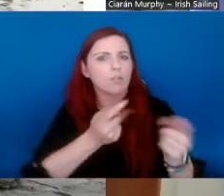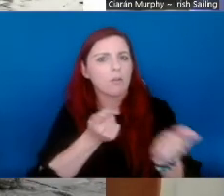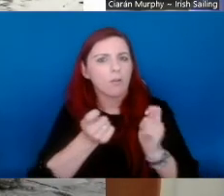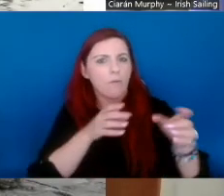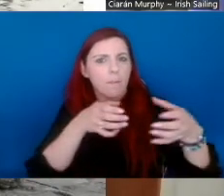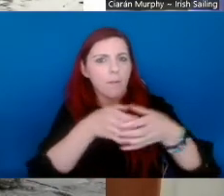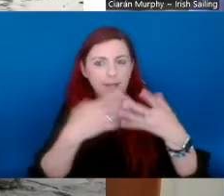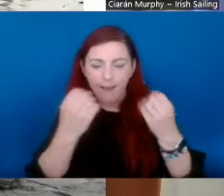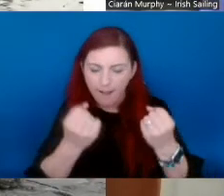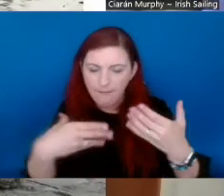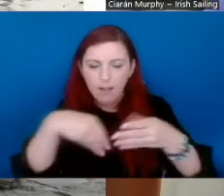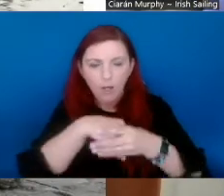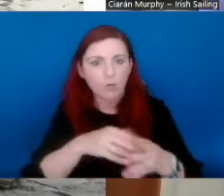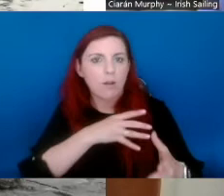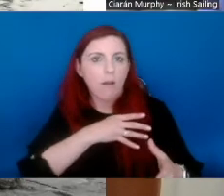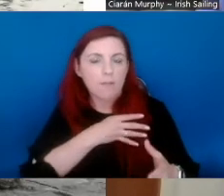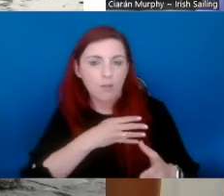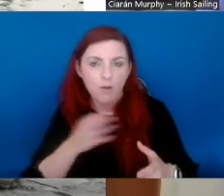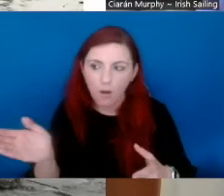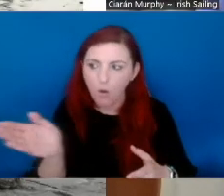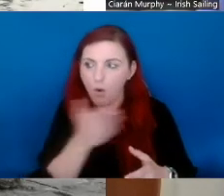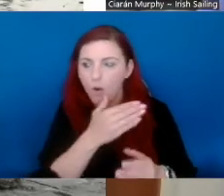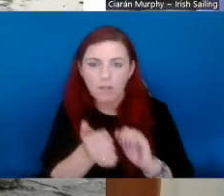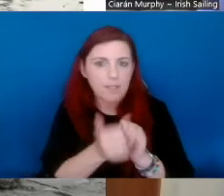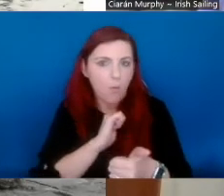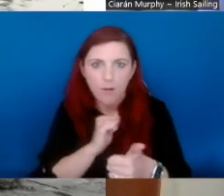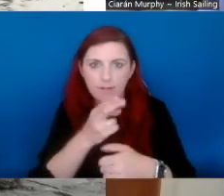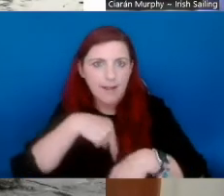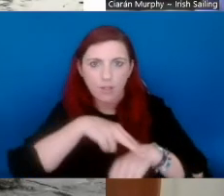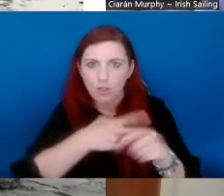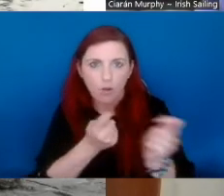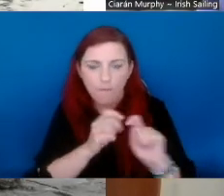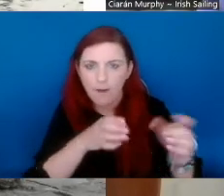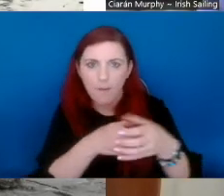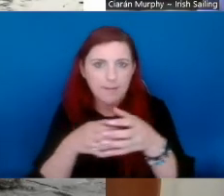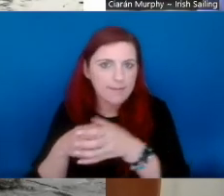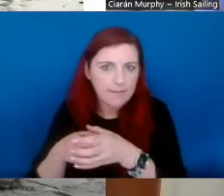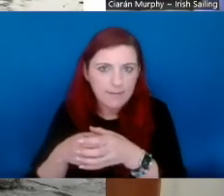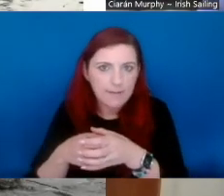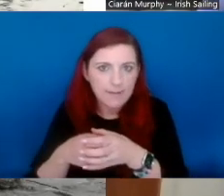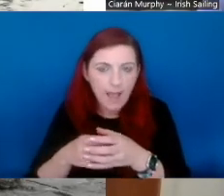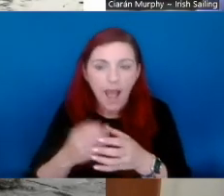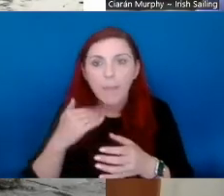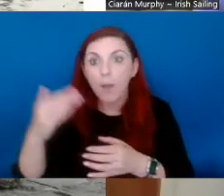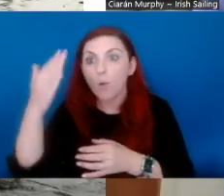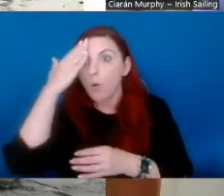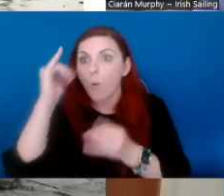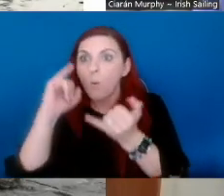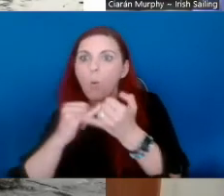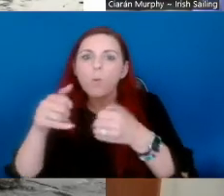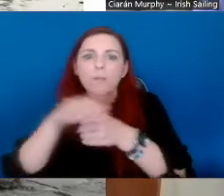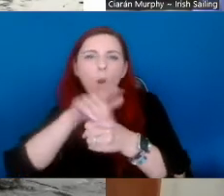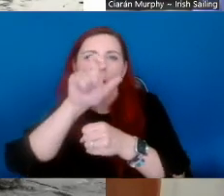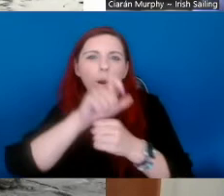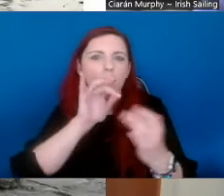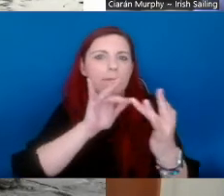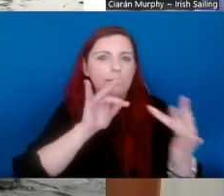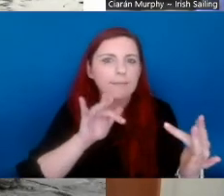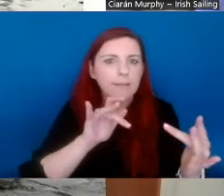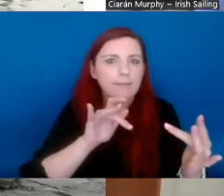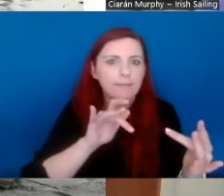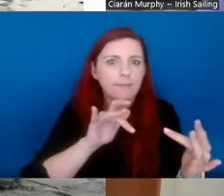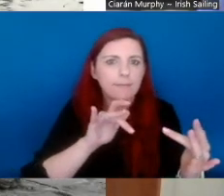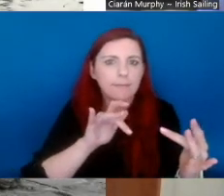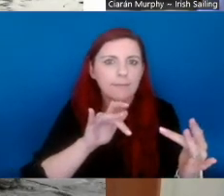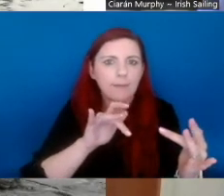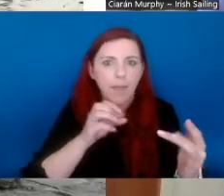than happy. And at a stage where there's no one there, whether it's surfing or canoeing or sailing, contact the national government